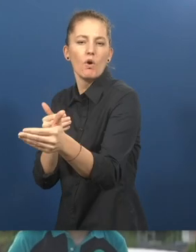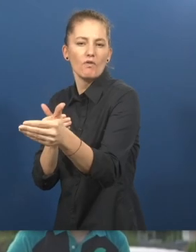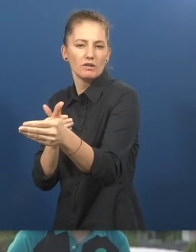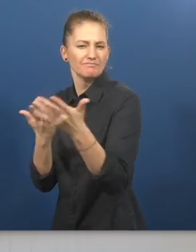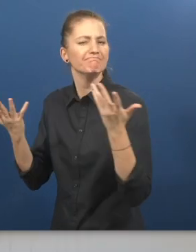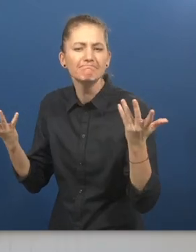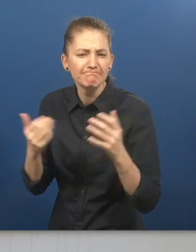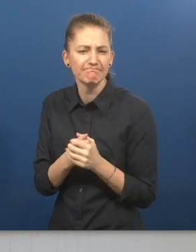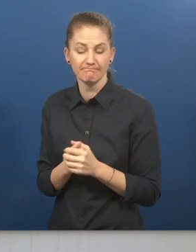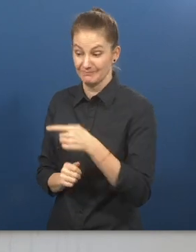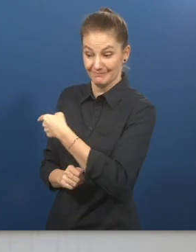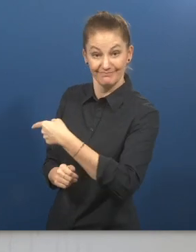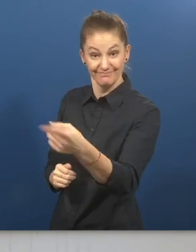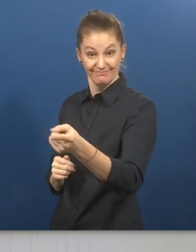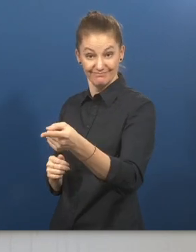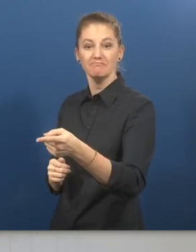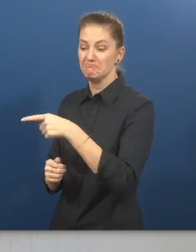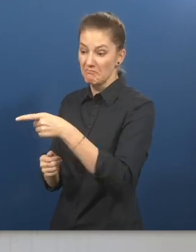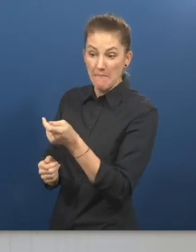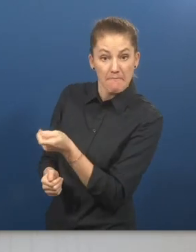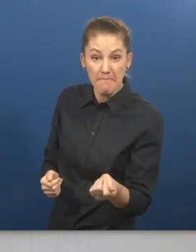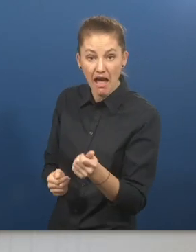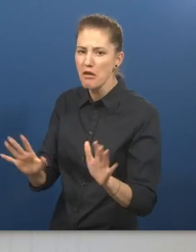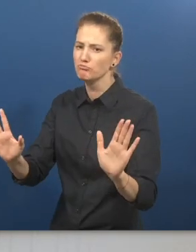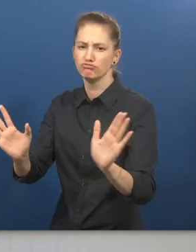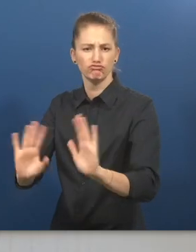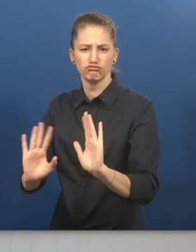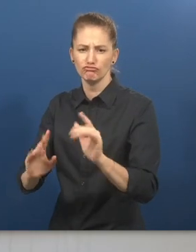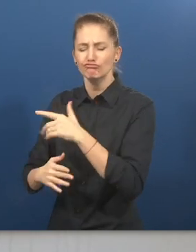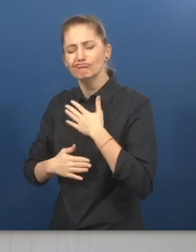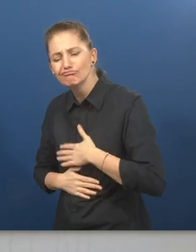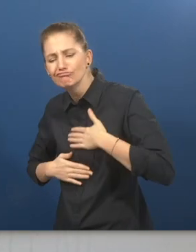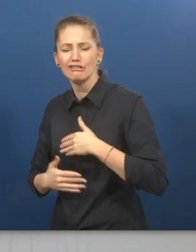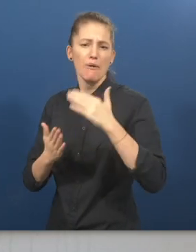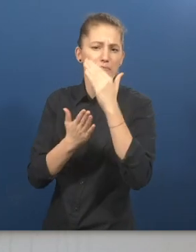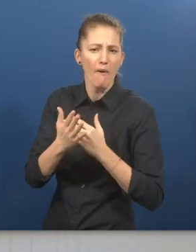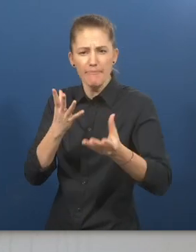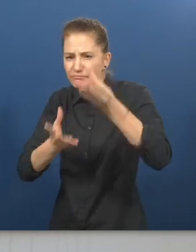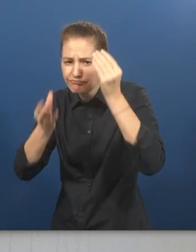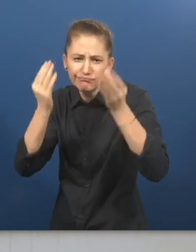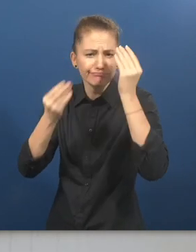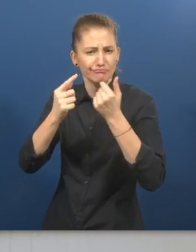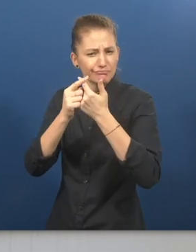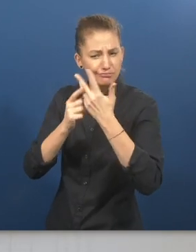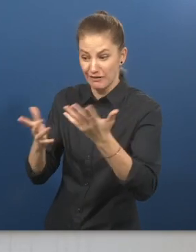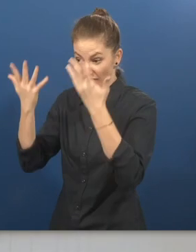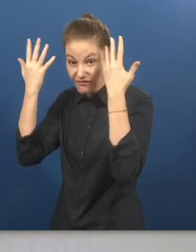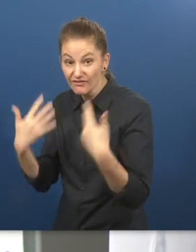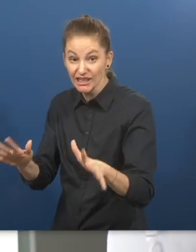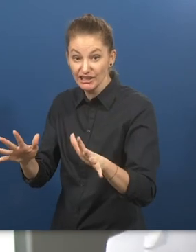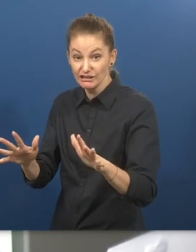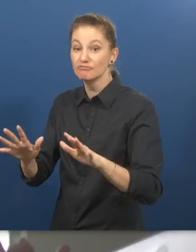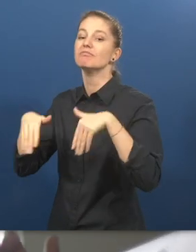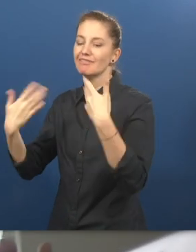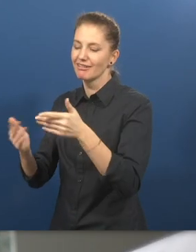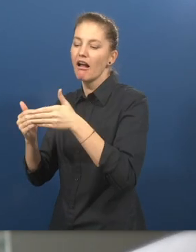join the program with the condition that they will pay it forward by sponsoring 50% of the scholarship of another scholar in the future.